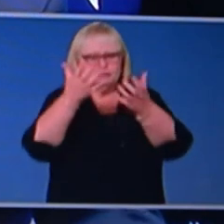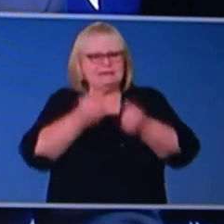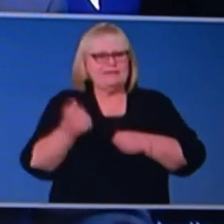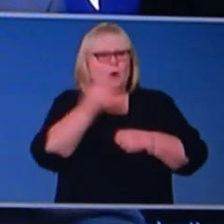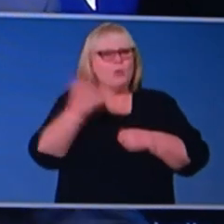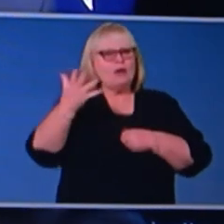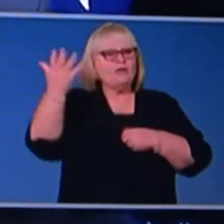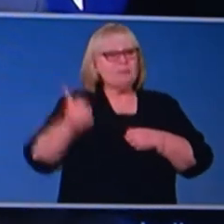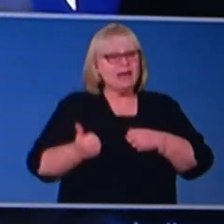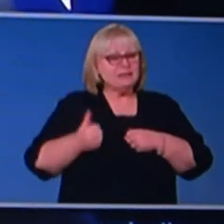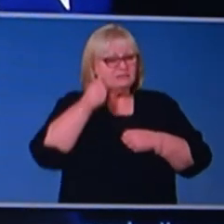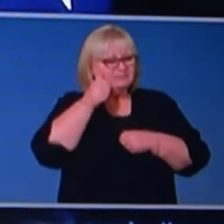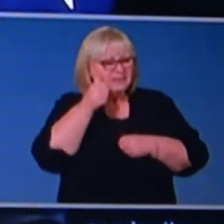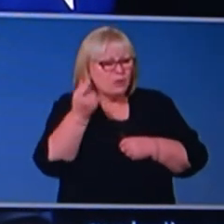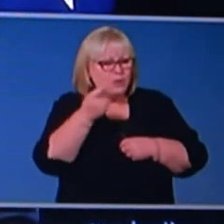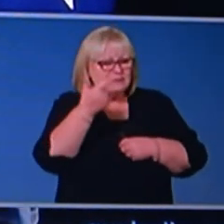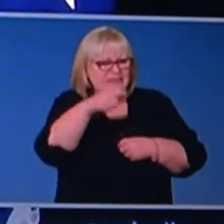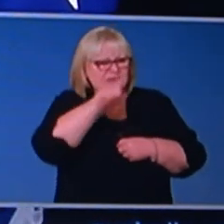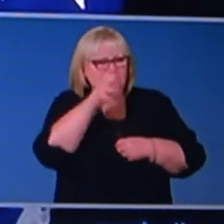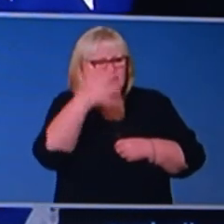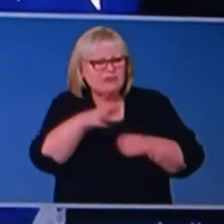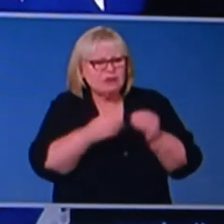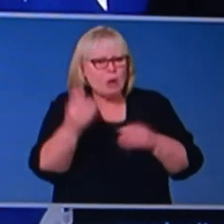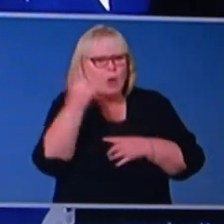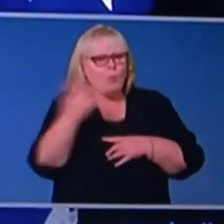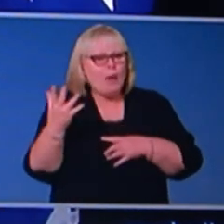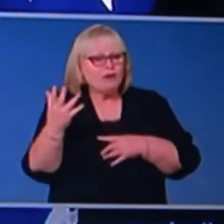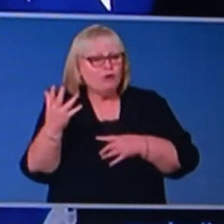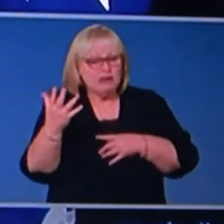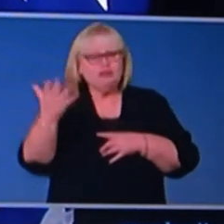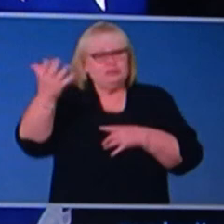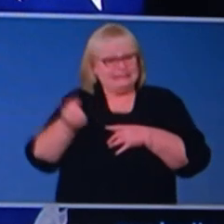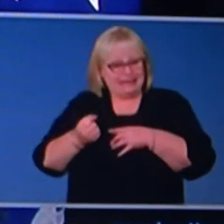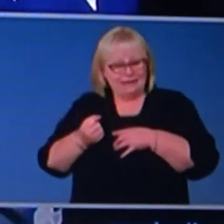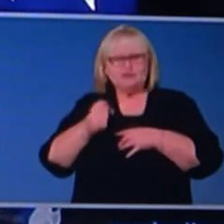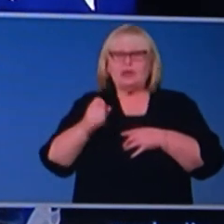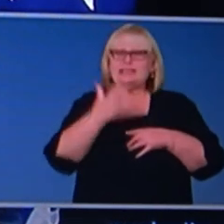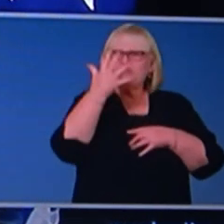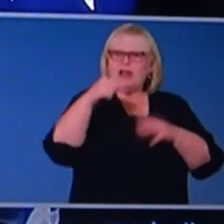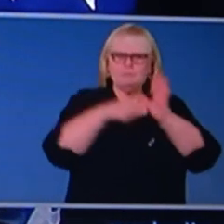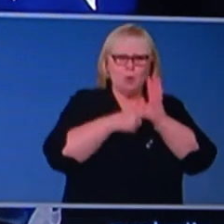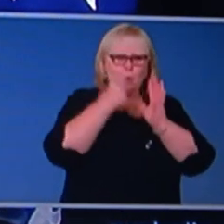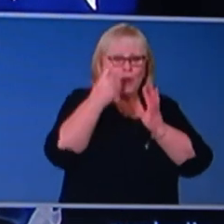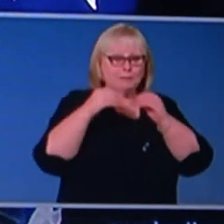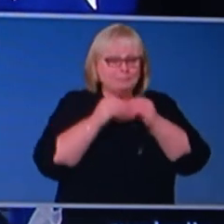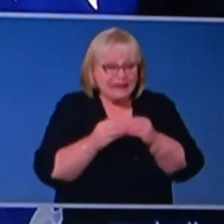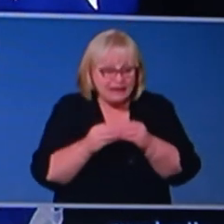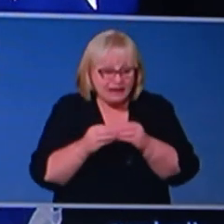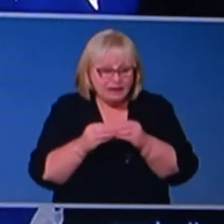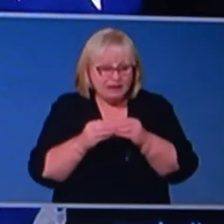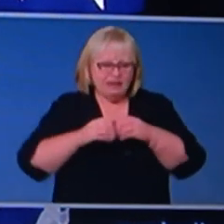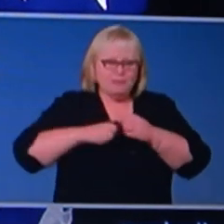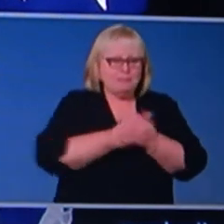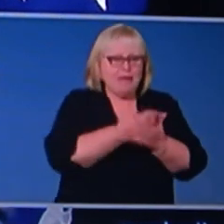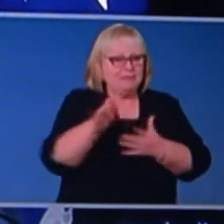that $750 payment, and that brings to a total of $5.1 billion of those payments that have been